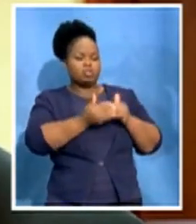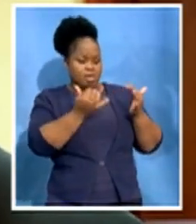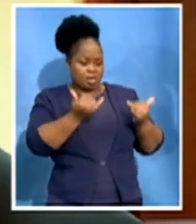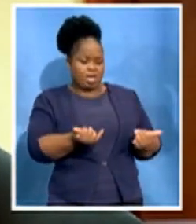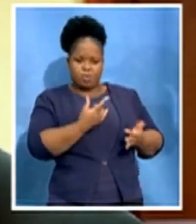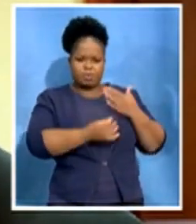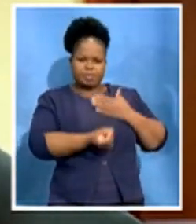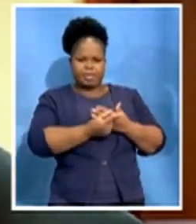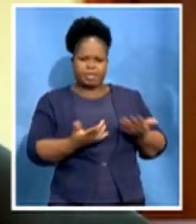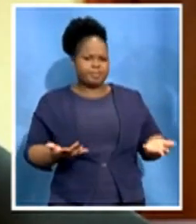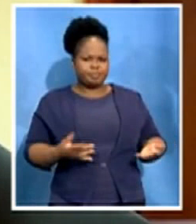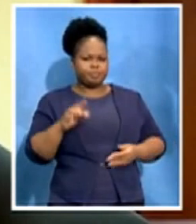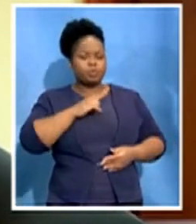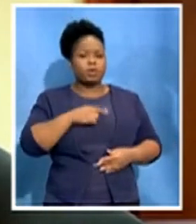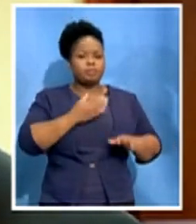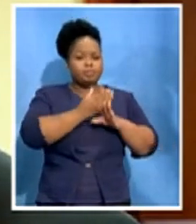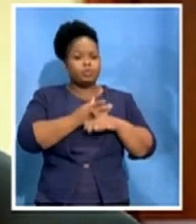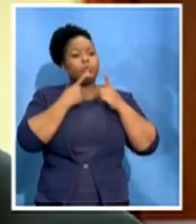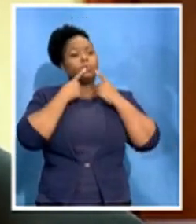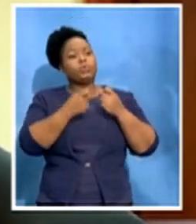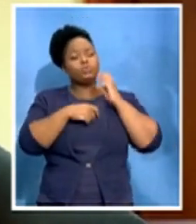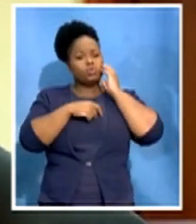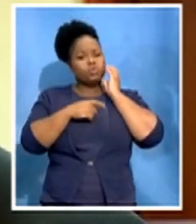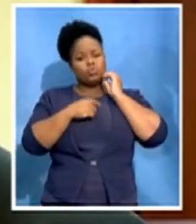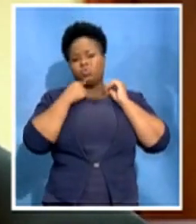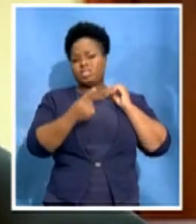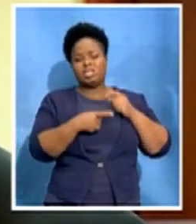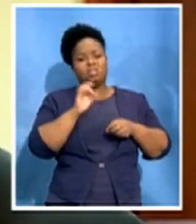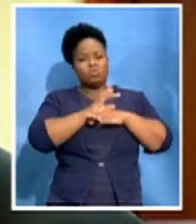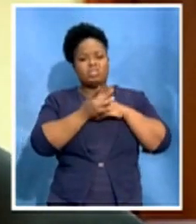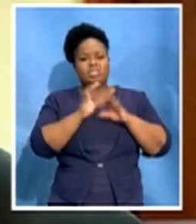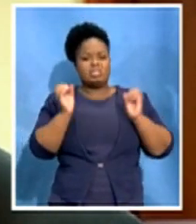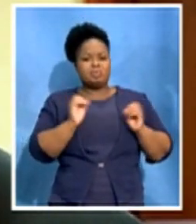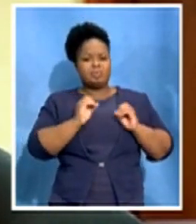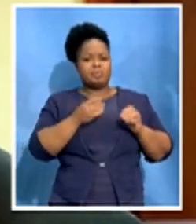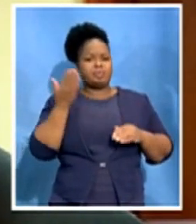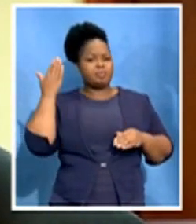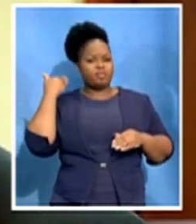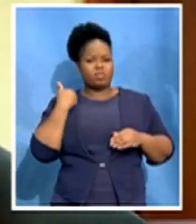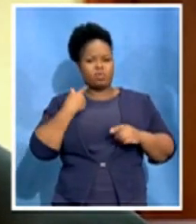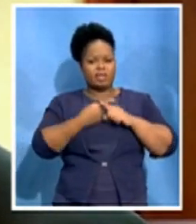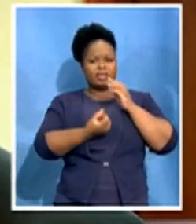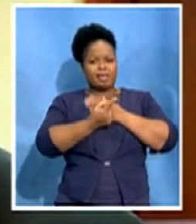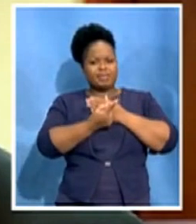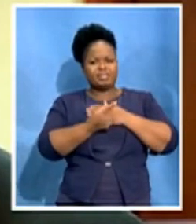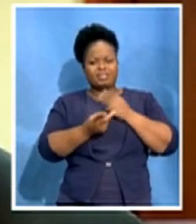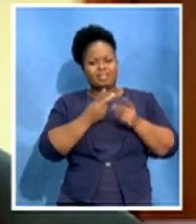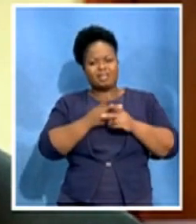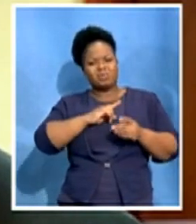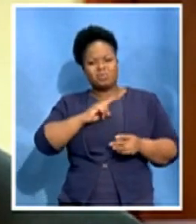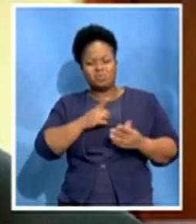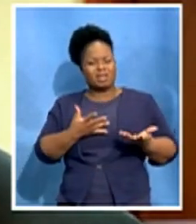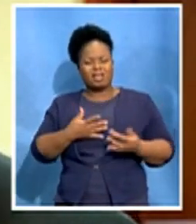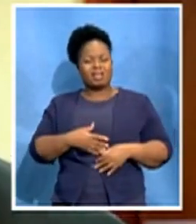complained, saying that there was no consultation before these retrenchment letters were given to their staff. How has the